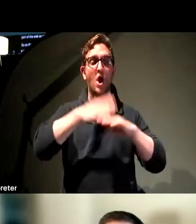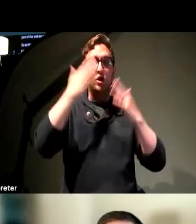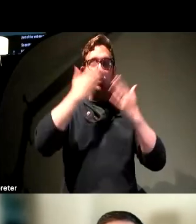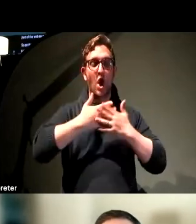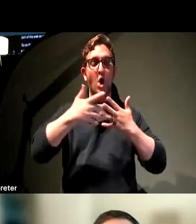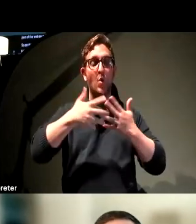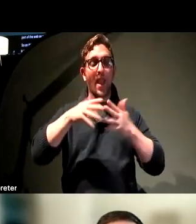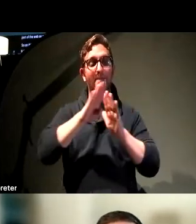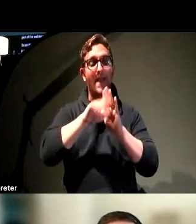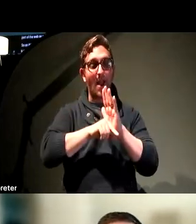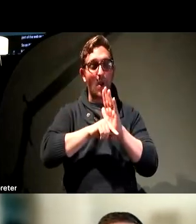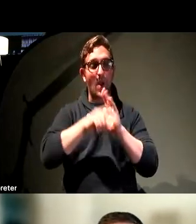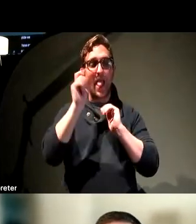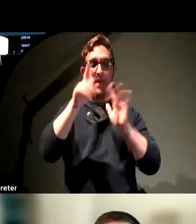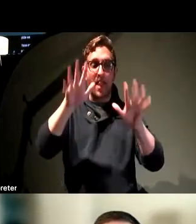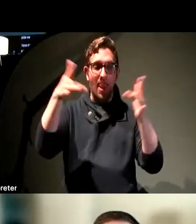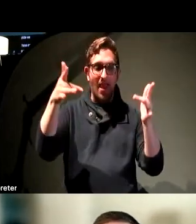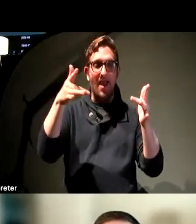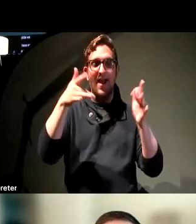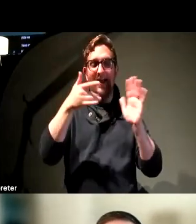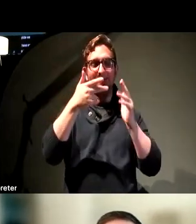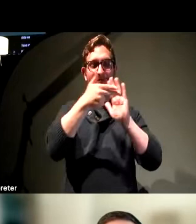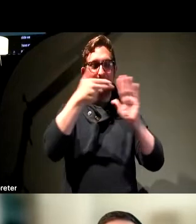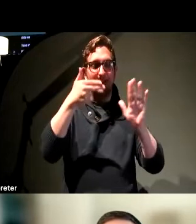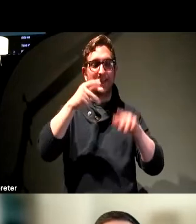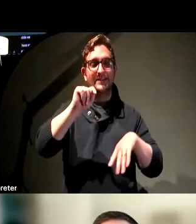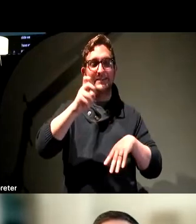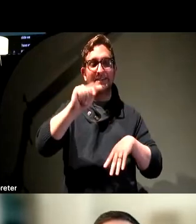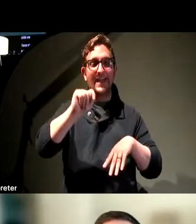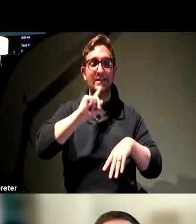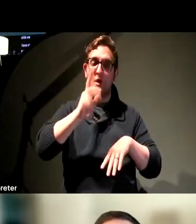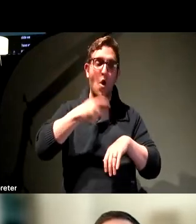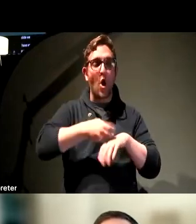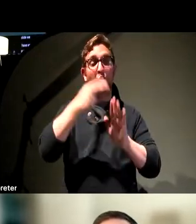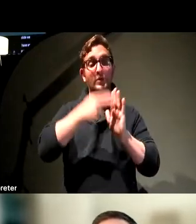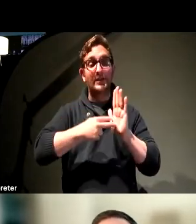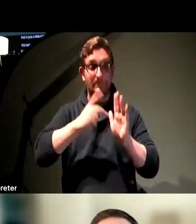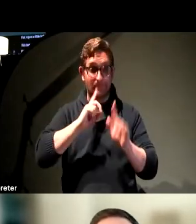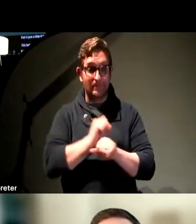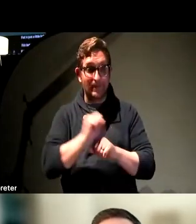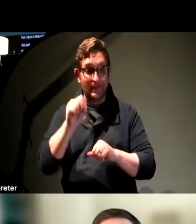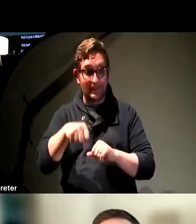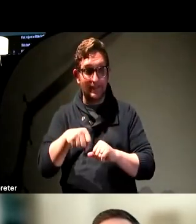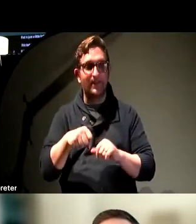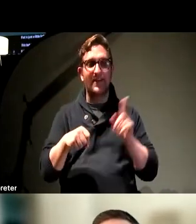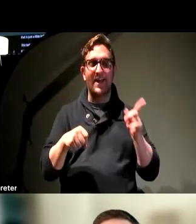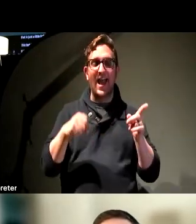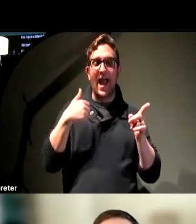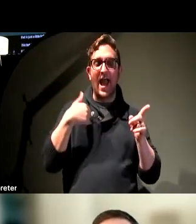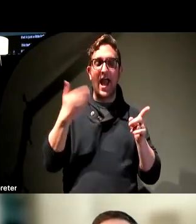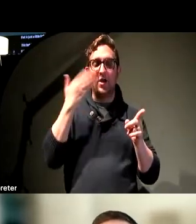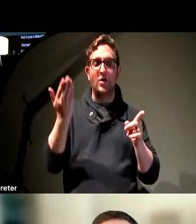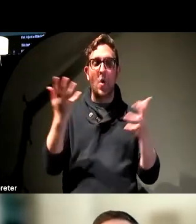a little bit lighter. It says this text is very hard to read because, in fact, it is. Now, I can't I'm not there in the room. I don't know what kind of